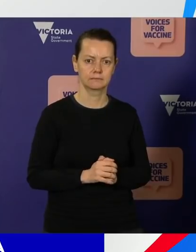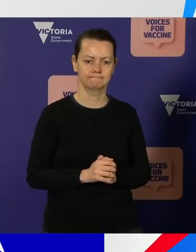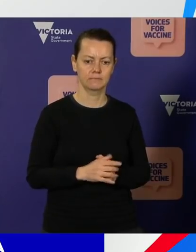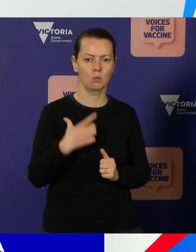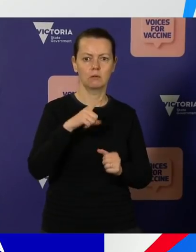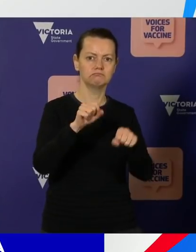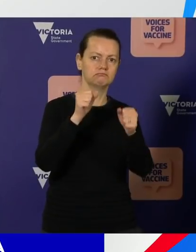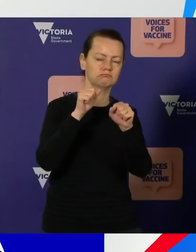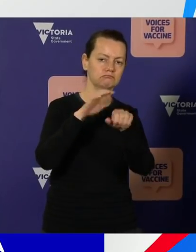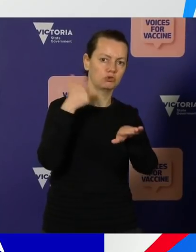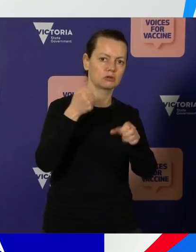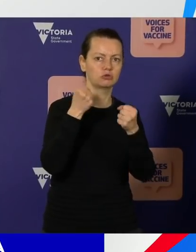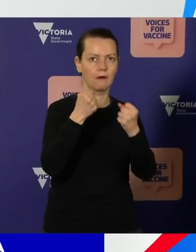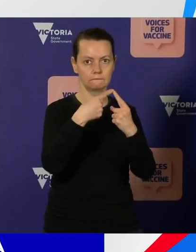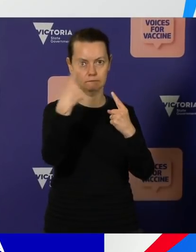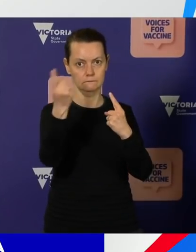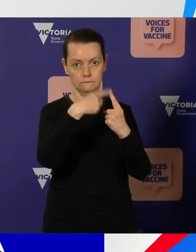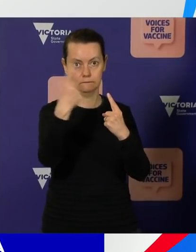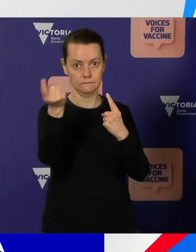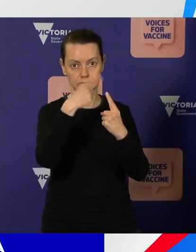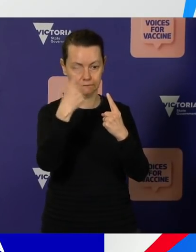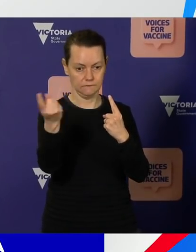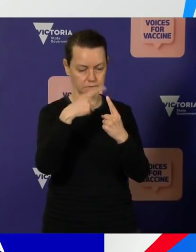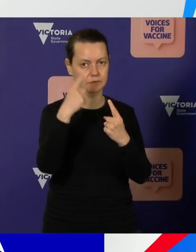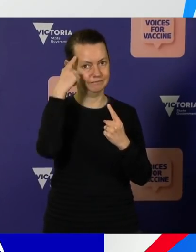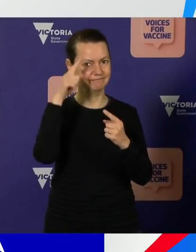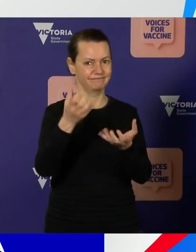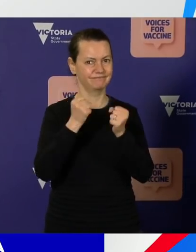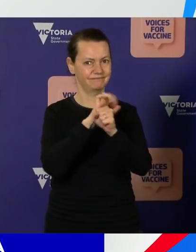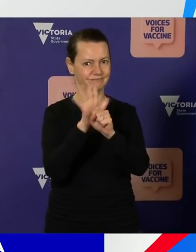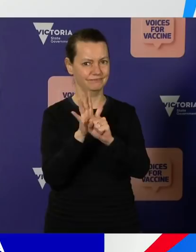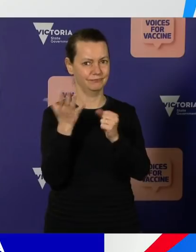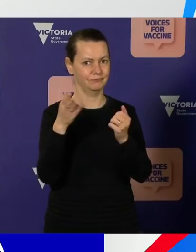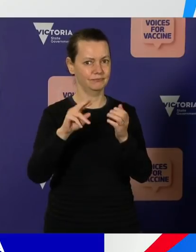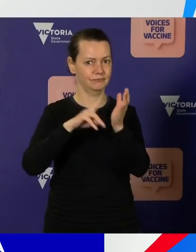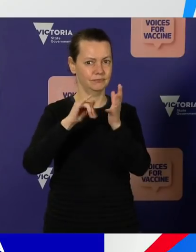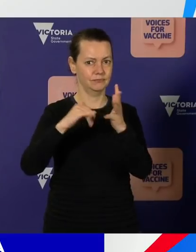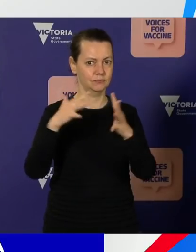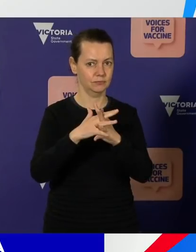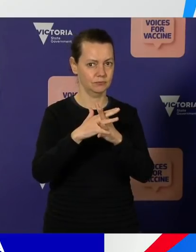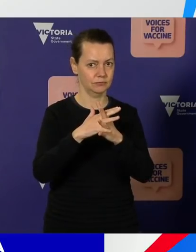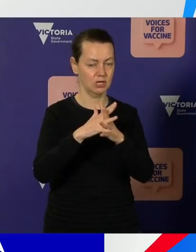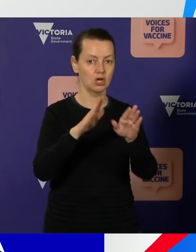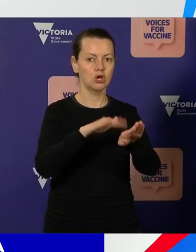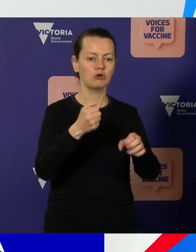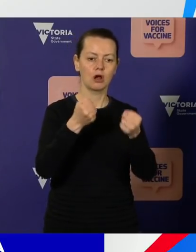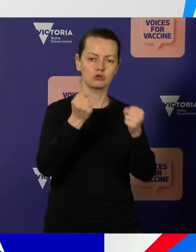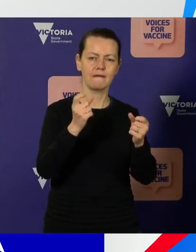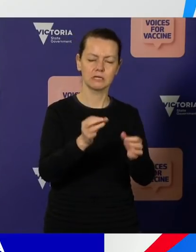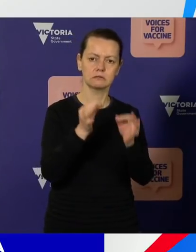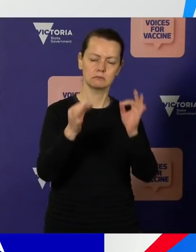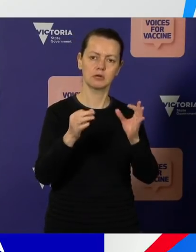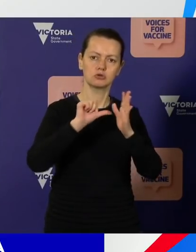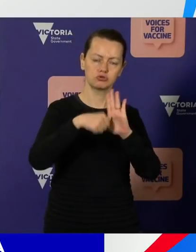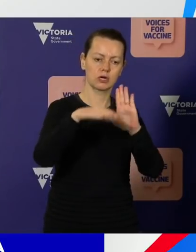normal working duties. And again, the testing protocols we've put in place around interstate freight are therefore very important. And my thanks to these two